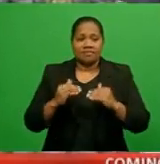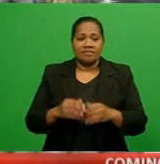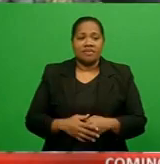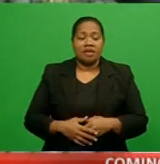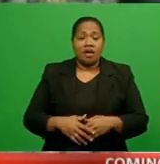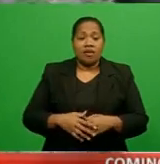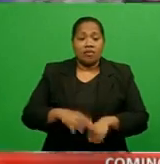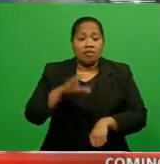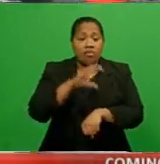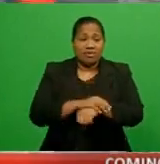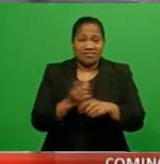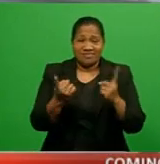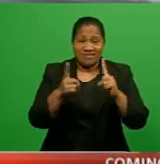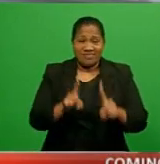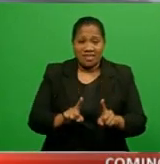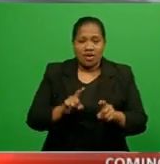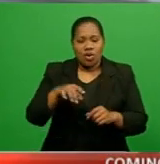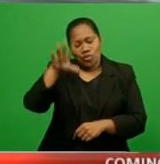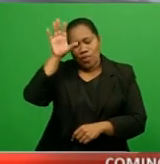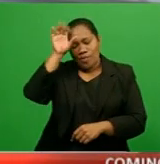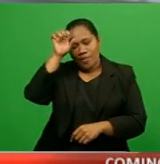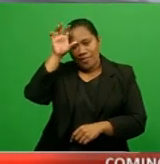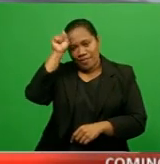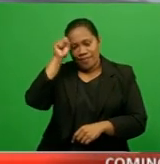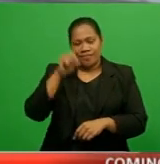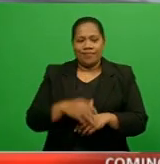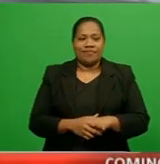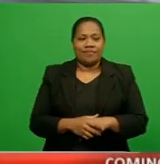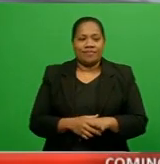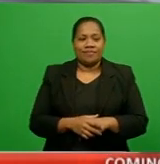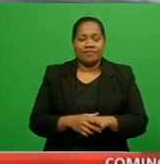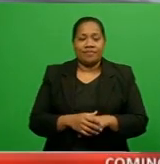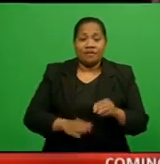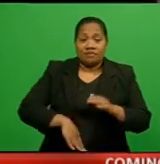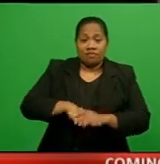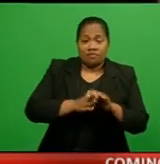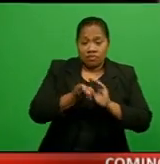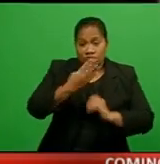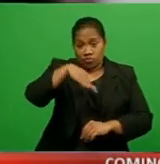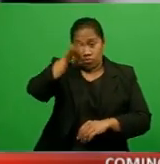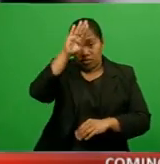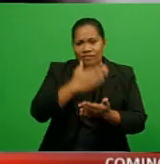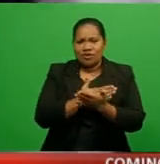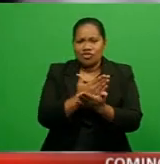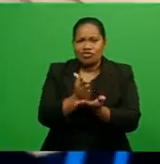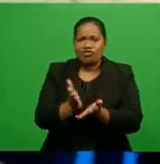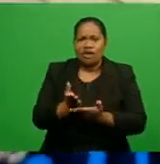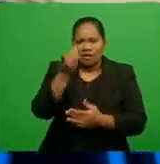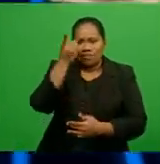officers remembered. And football chief shares independent memories.